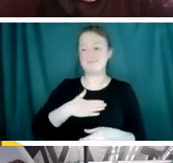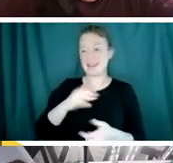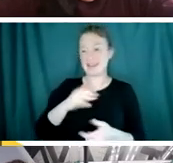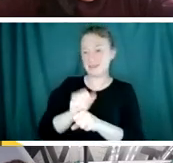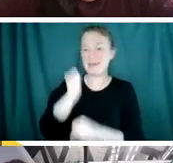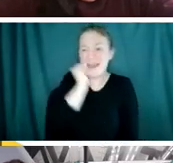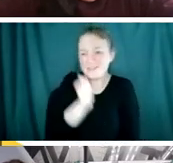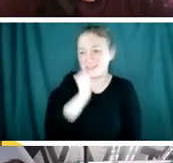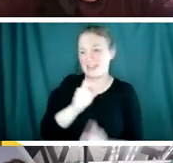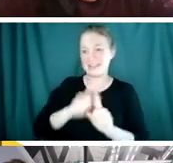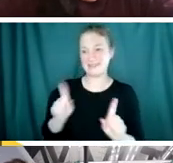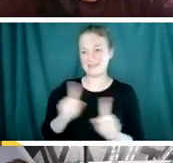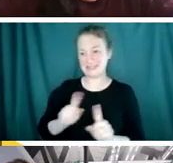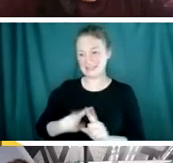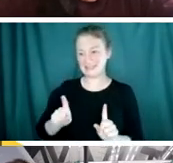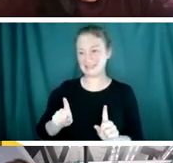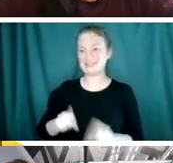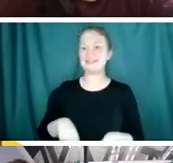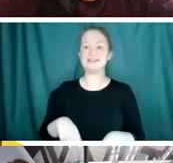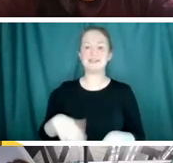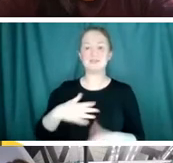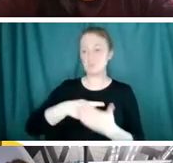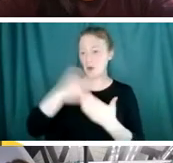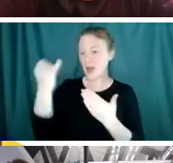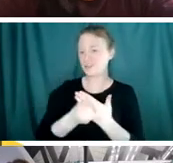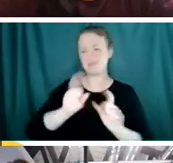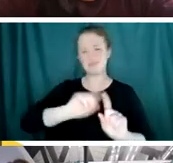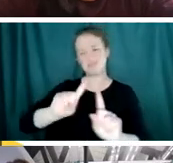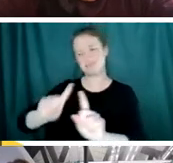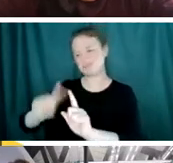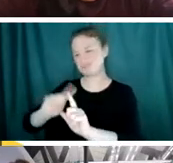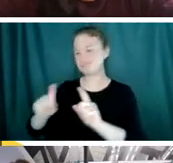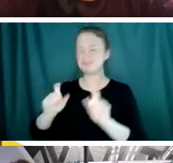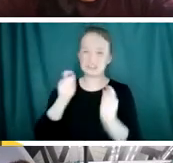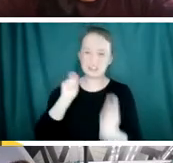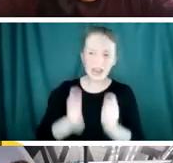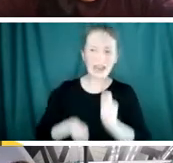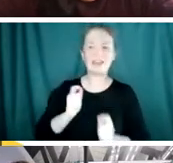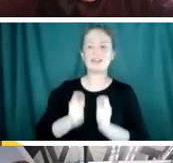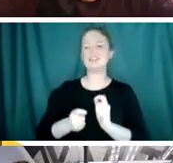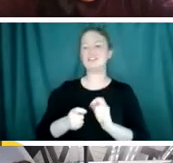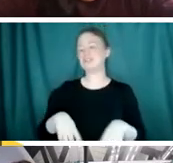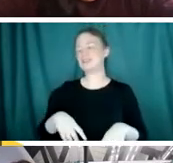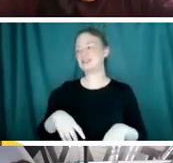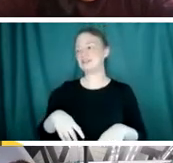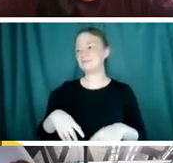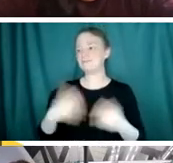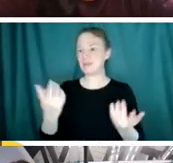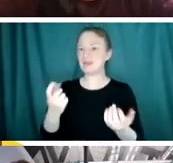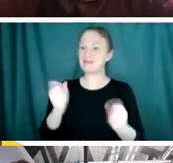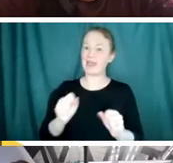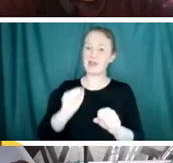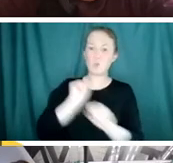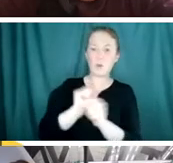projects that we're working on, they're always different. And you always get the opportunity to work with different